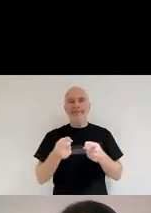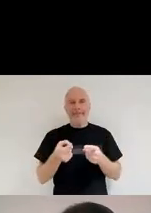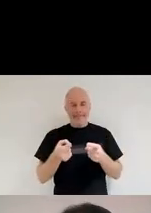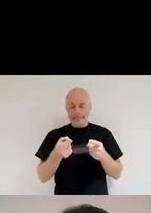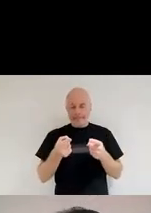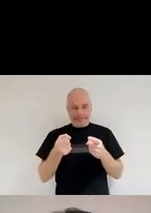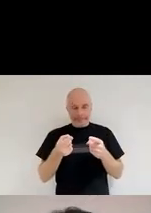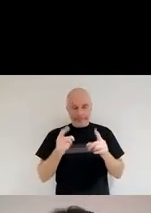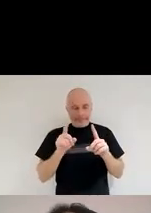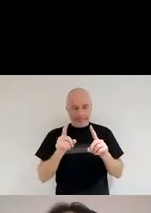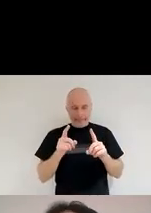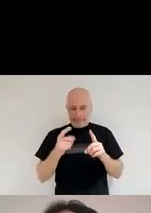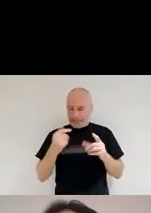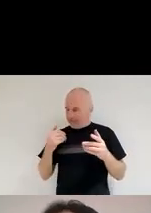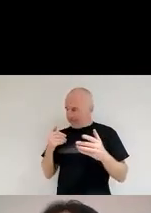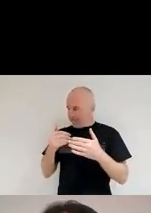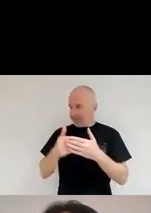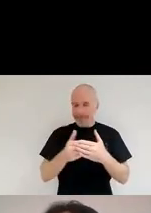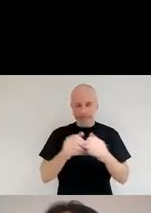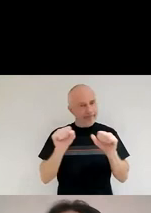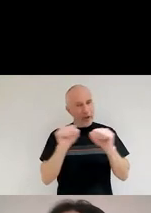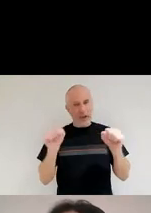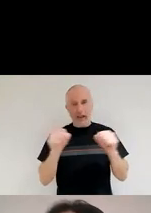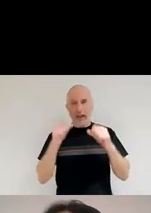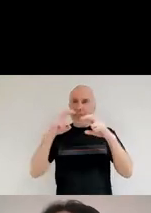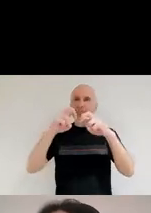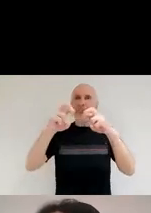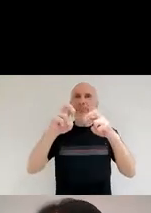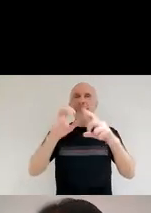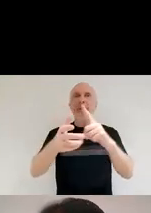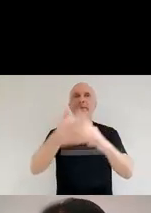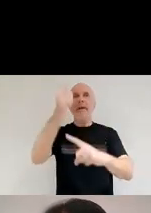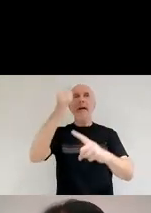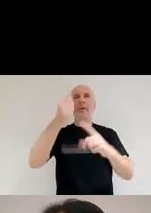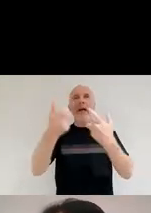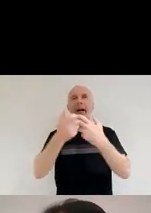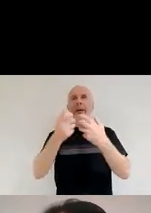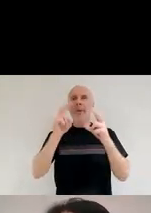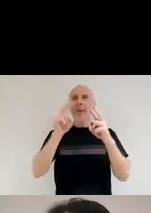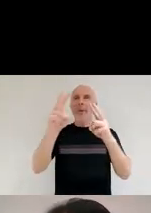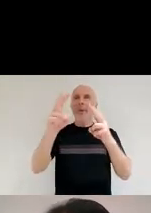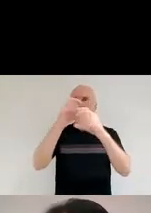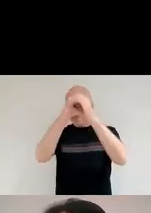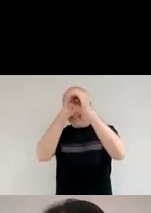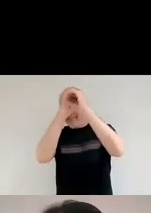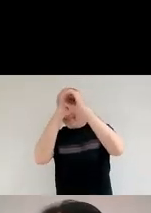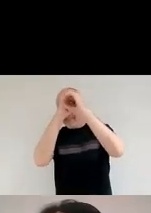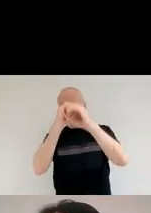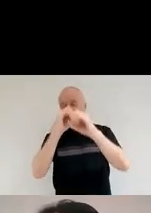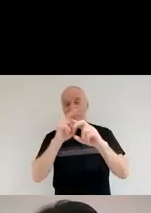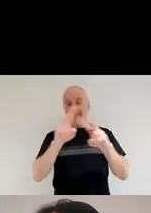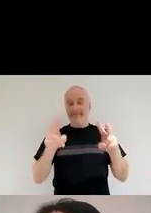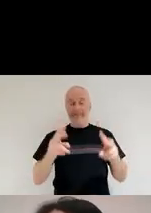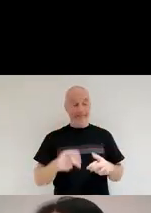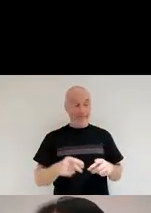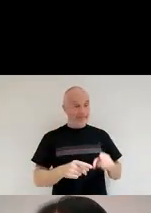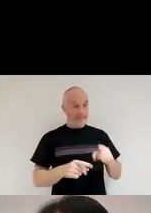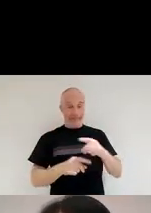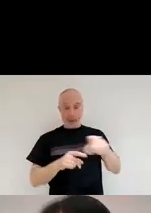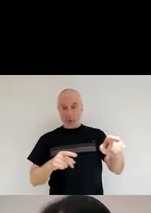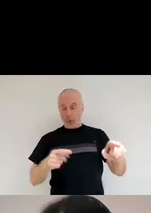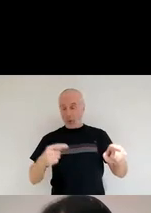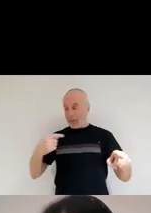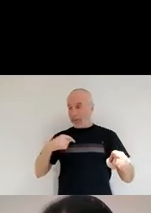yet. And that leaves about 20% of the matter to be this regular matter that makes you and me and stars and